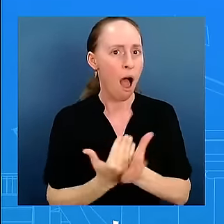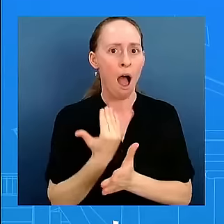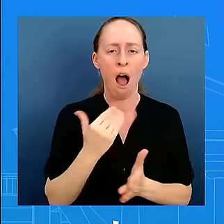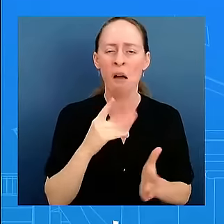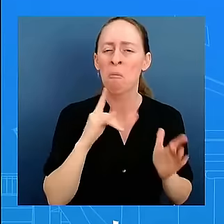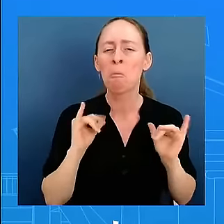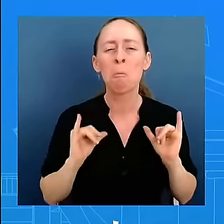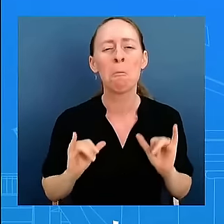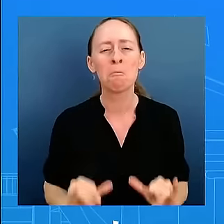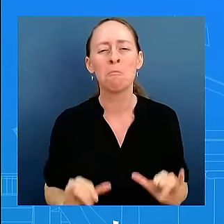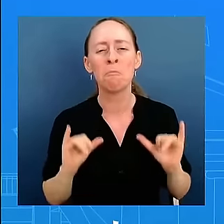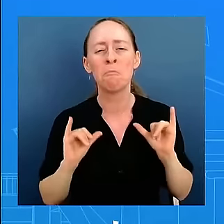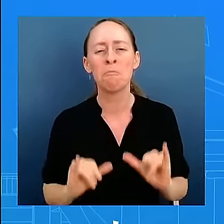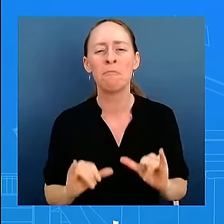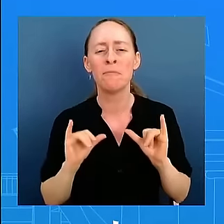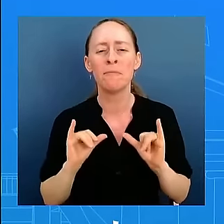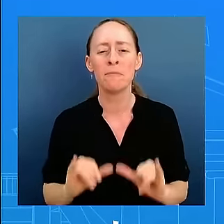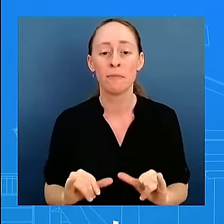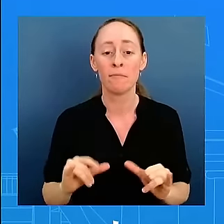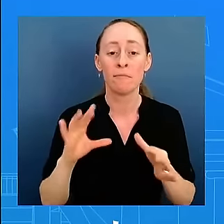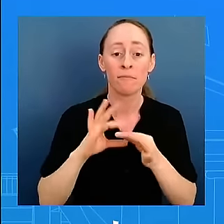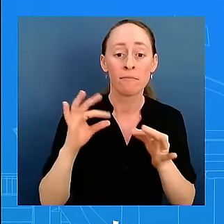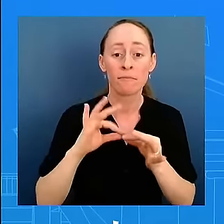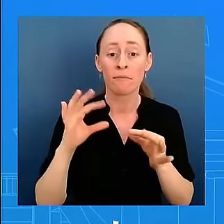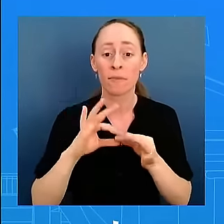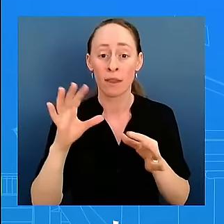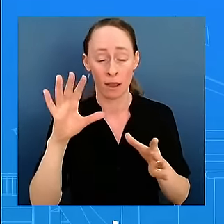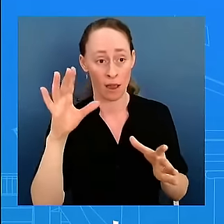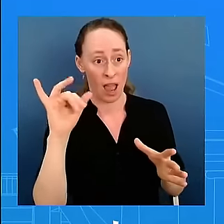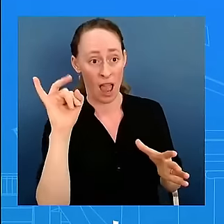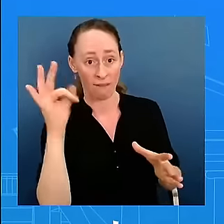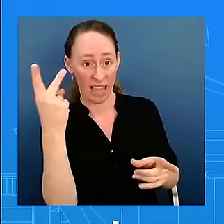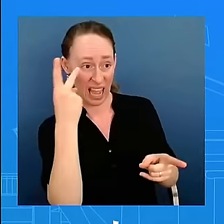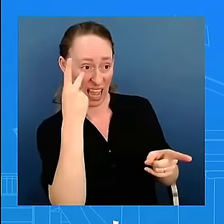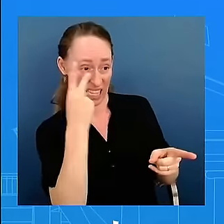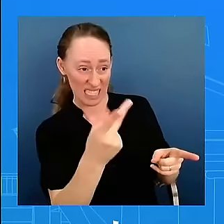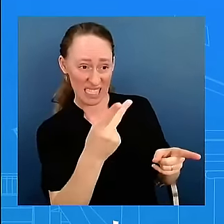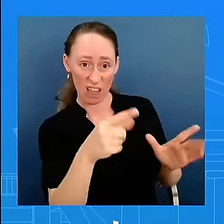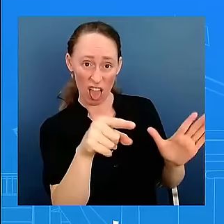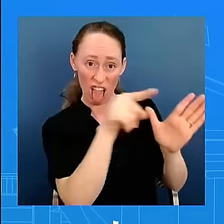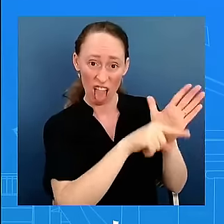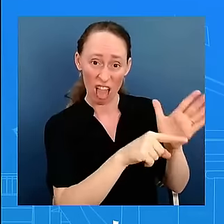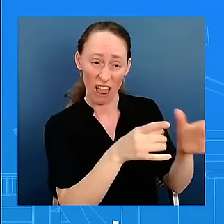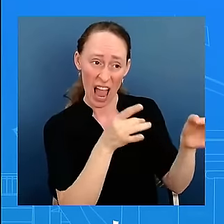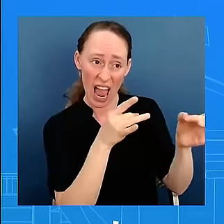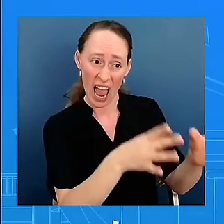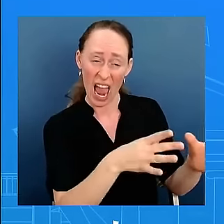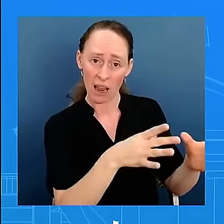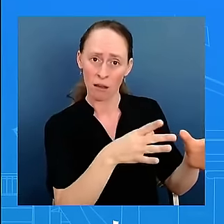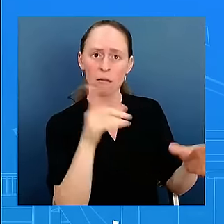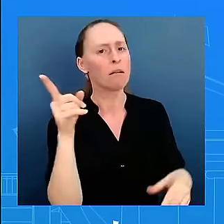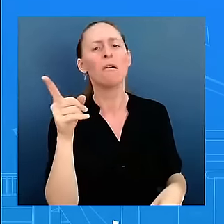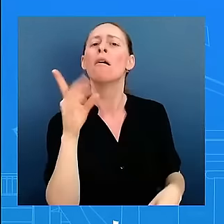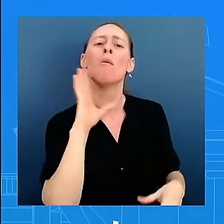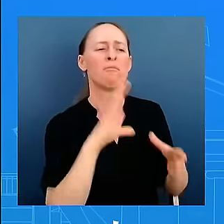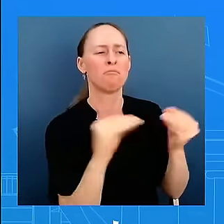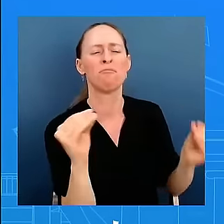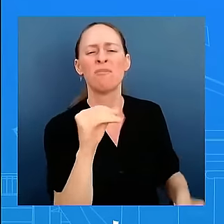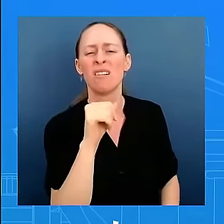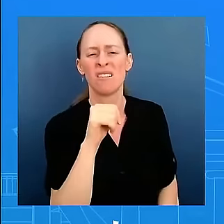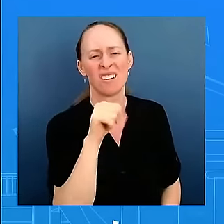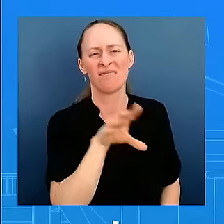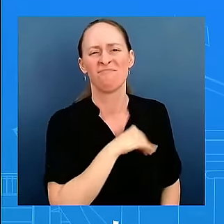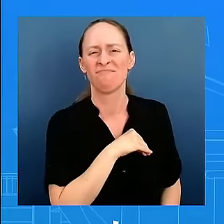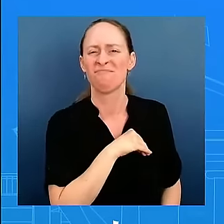hate and extremism make it clear there is no place no place in america for political violence that's something that the president said last night or any violence ever